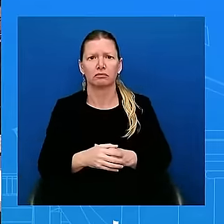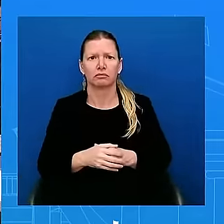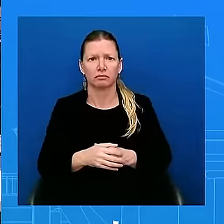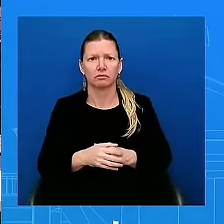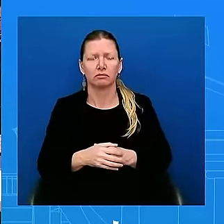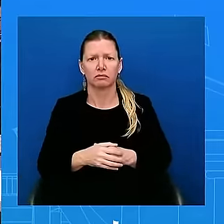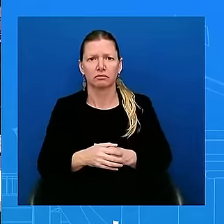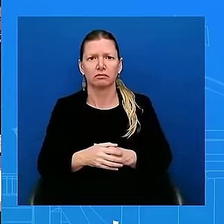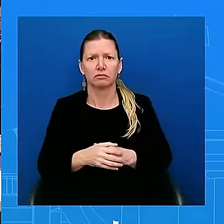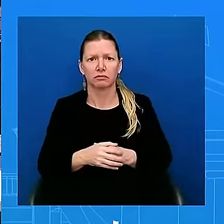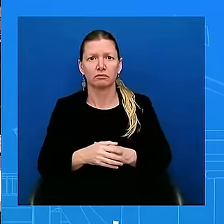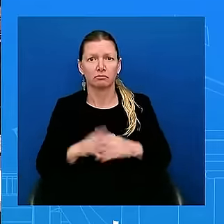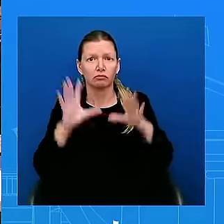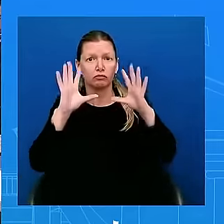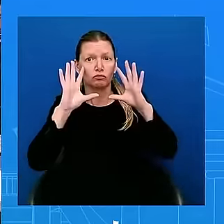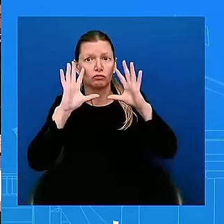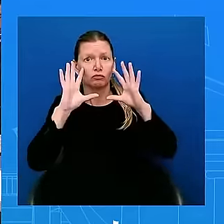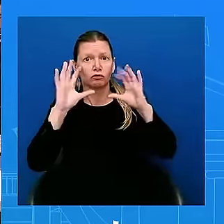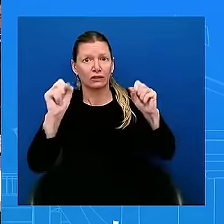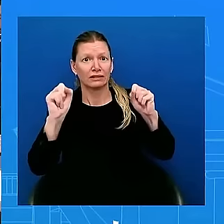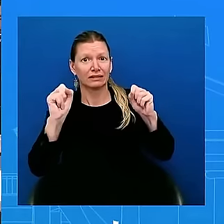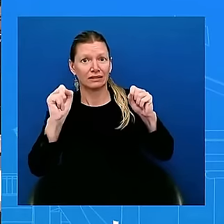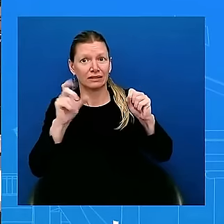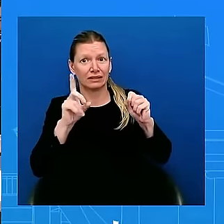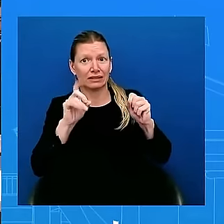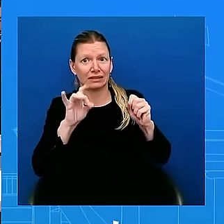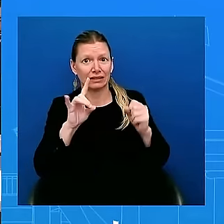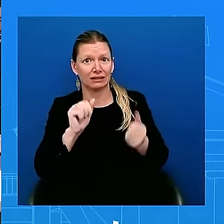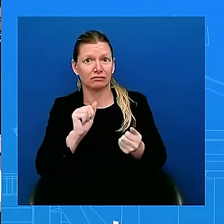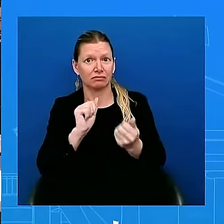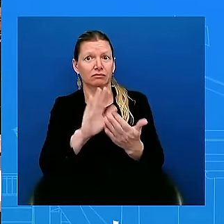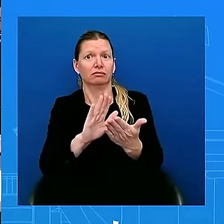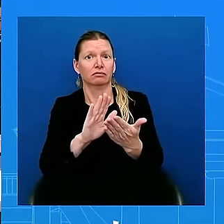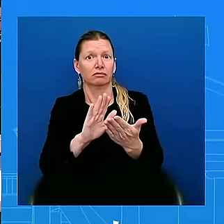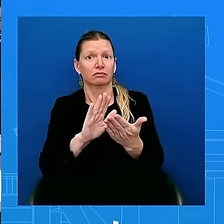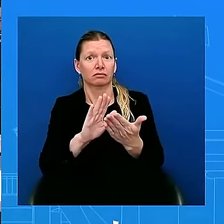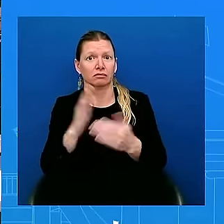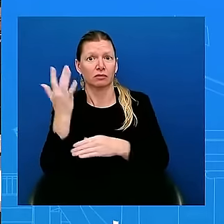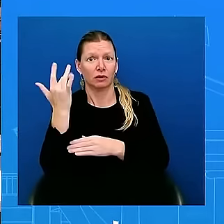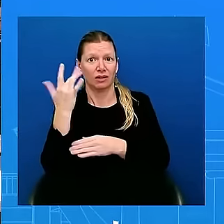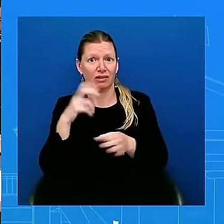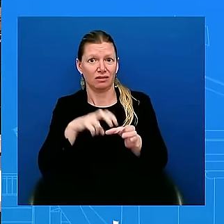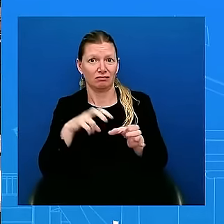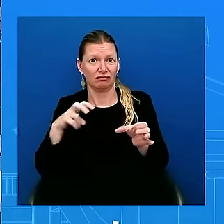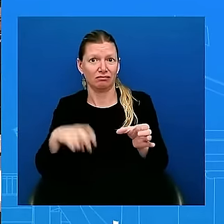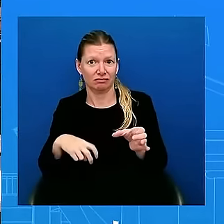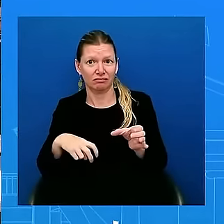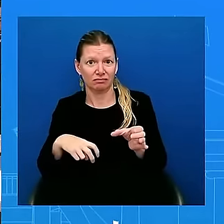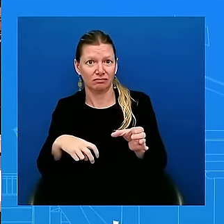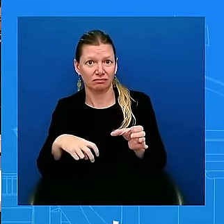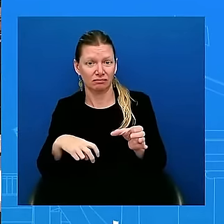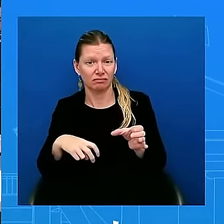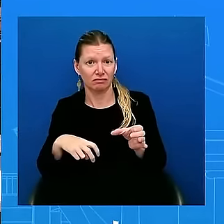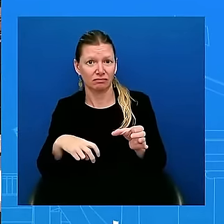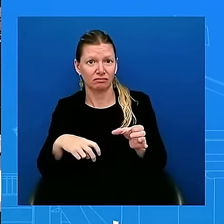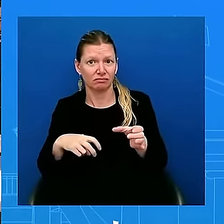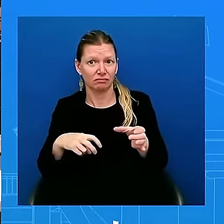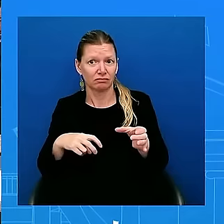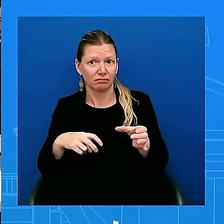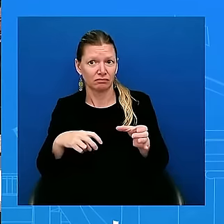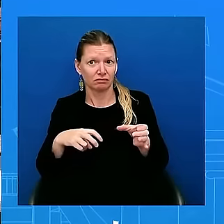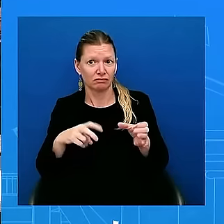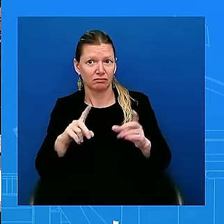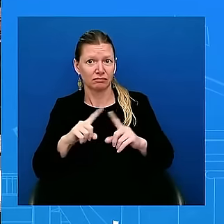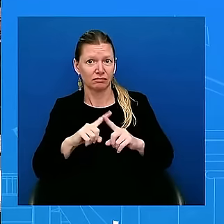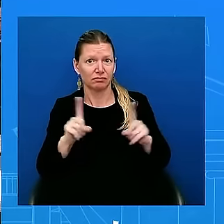address why he left the race. Well, thank you. But he left a lot of